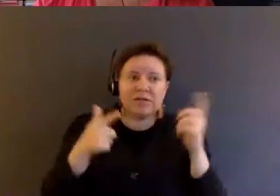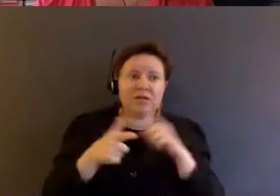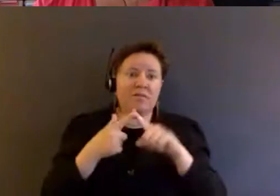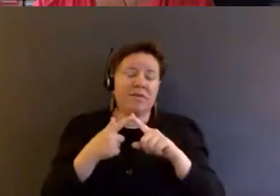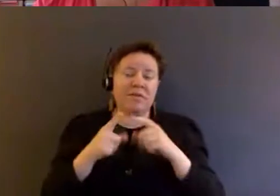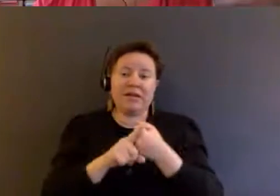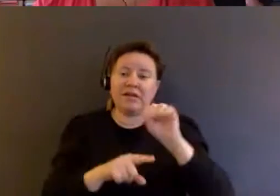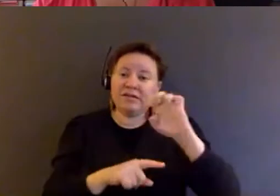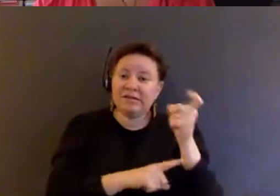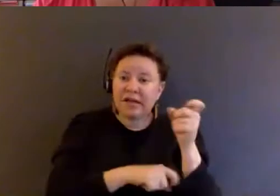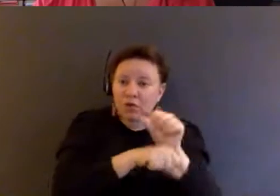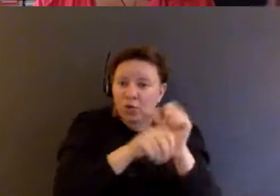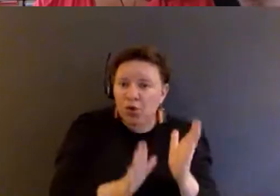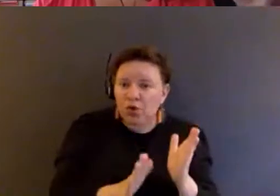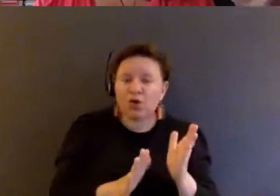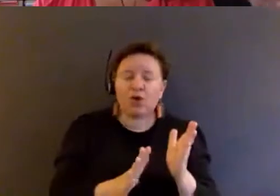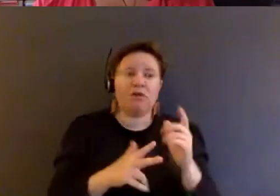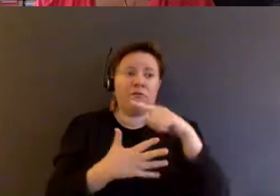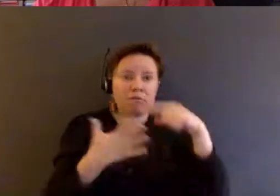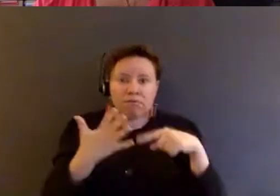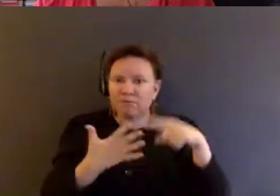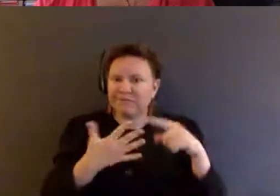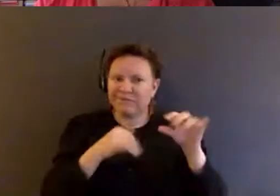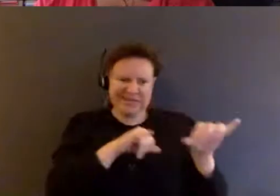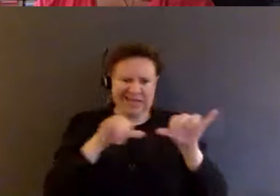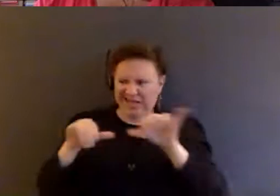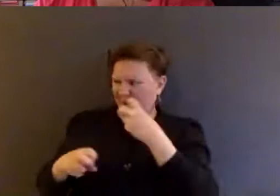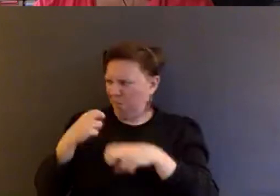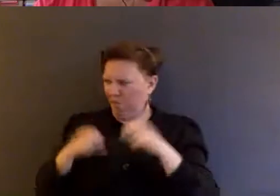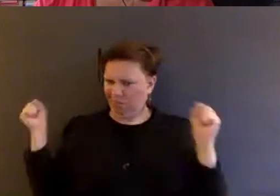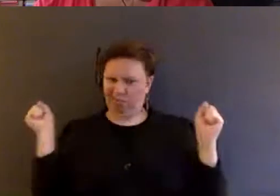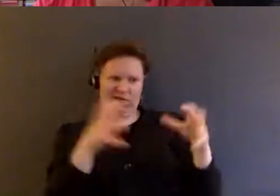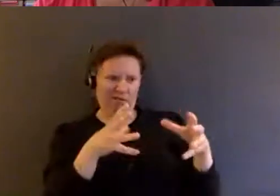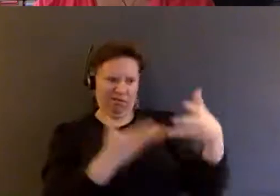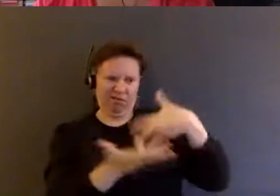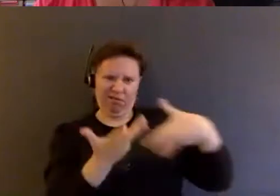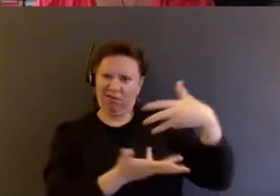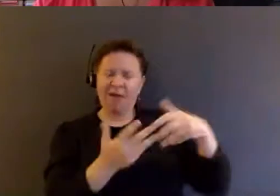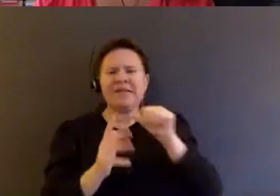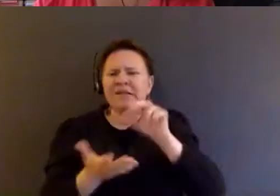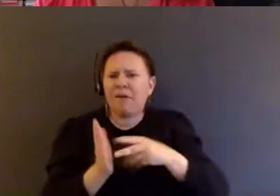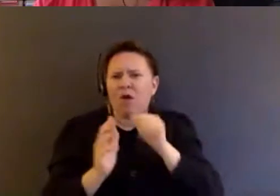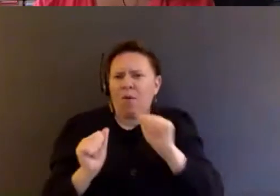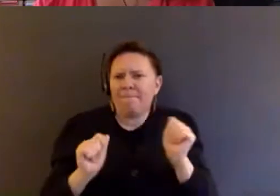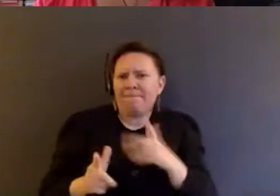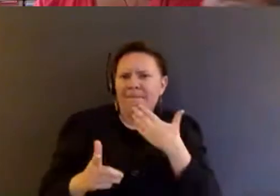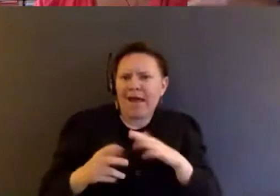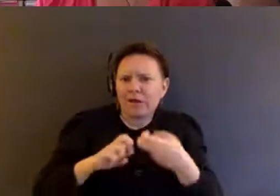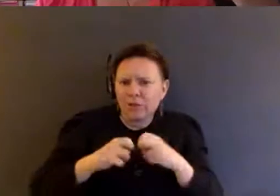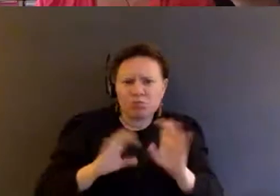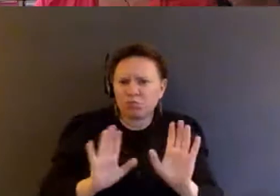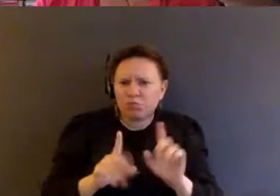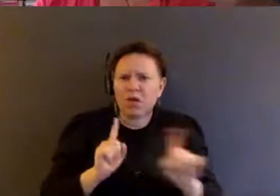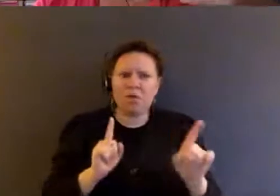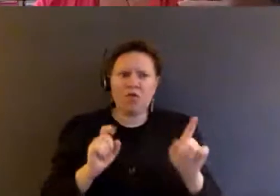worker. Again, not necessarily all of it is like bad issues and so on and so on.